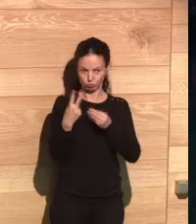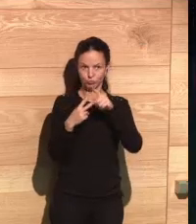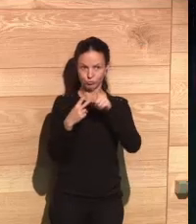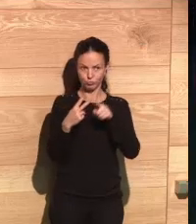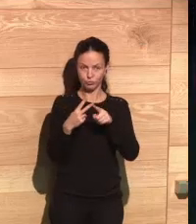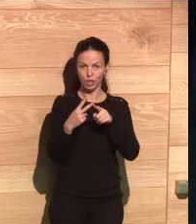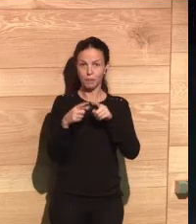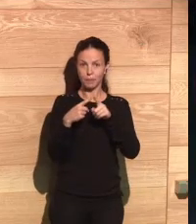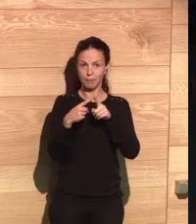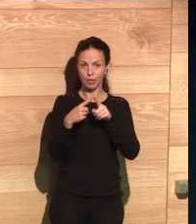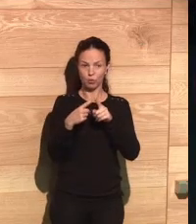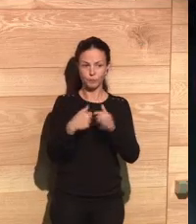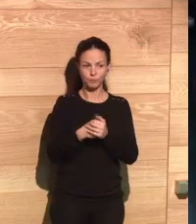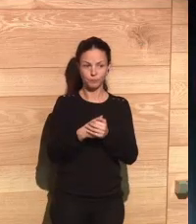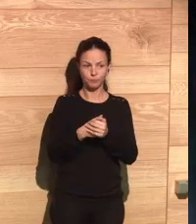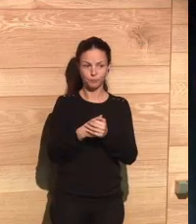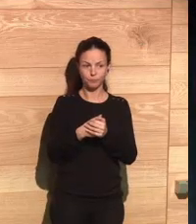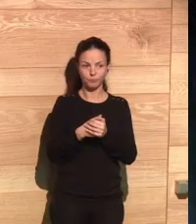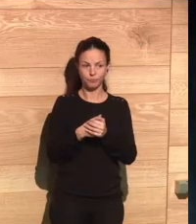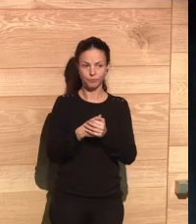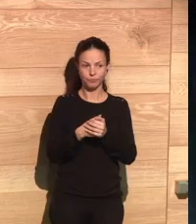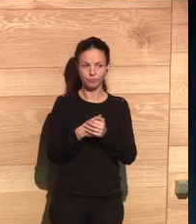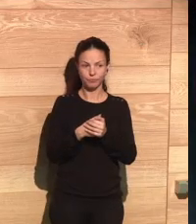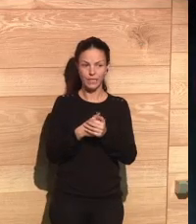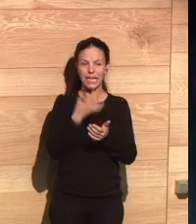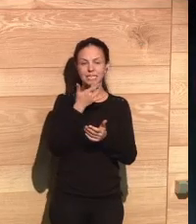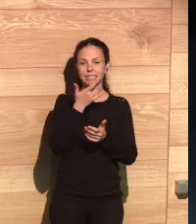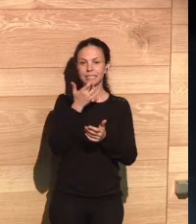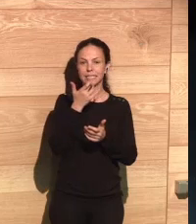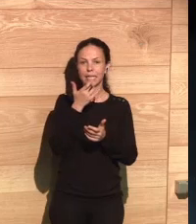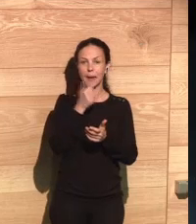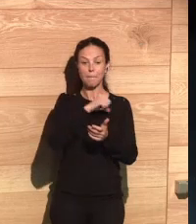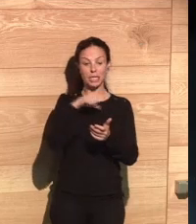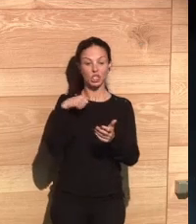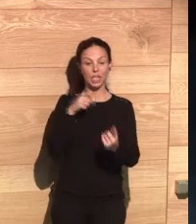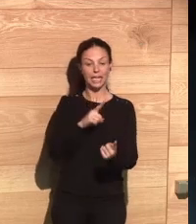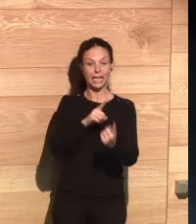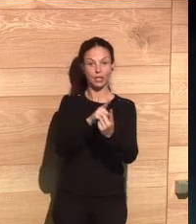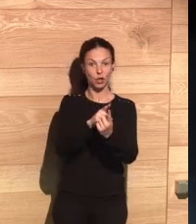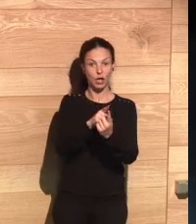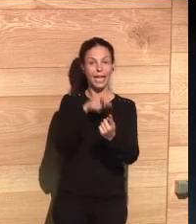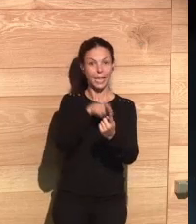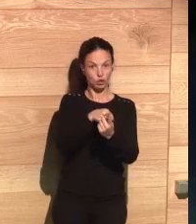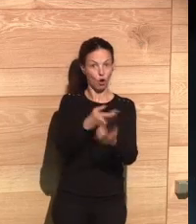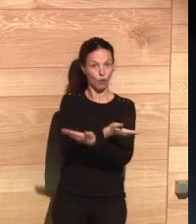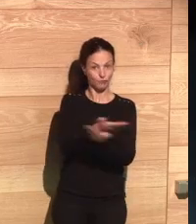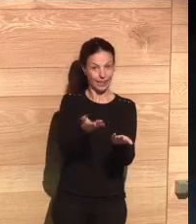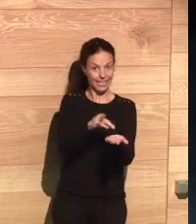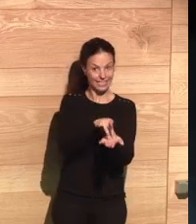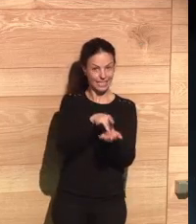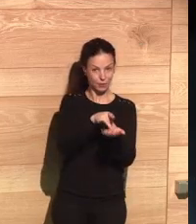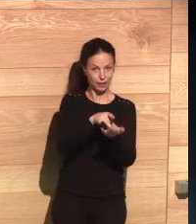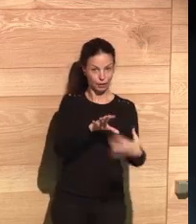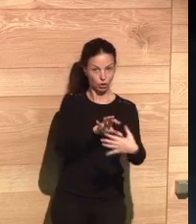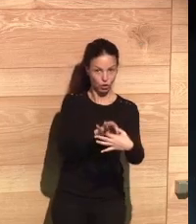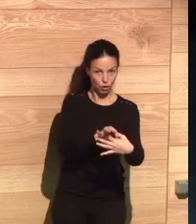customized? I think this raises several questions. It's not the same thing to have customization as part